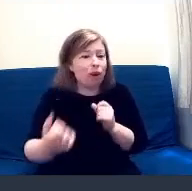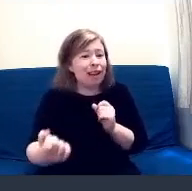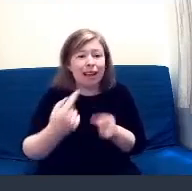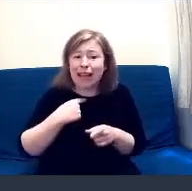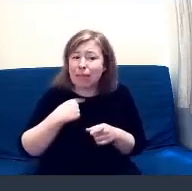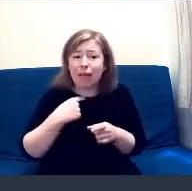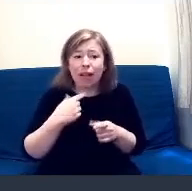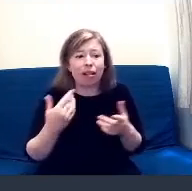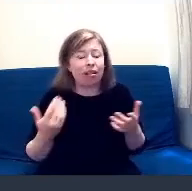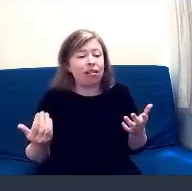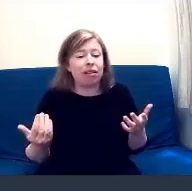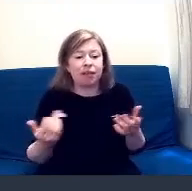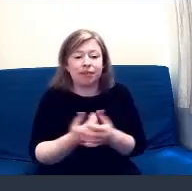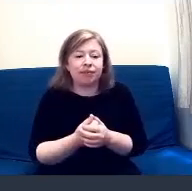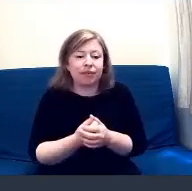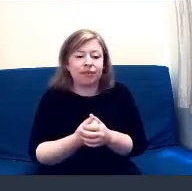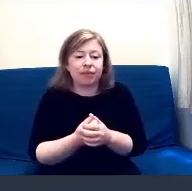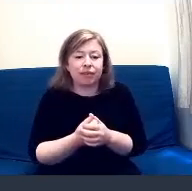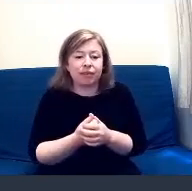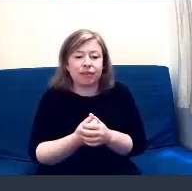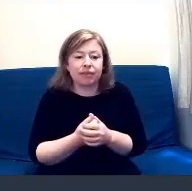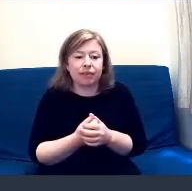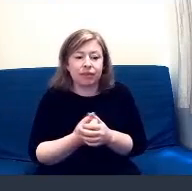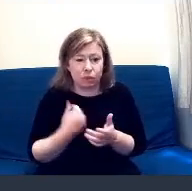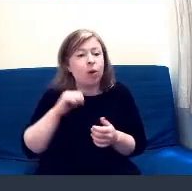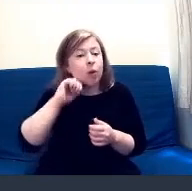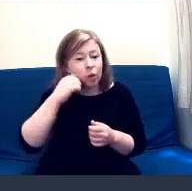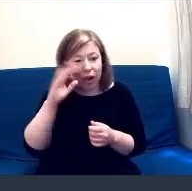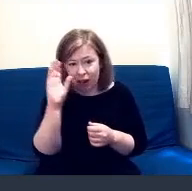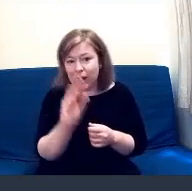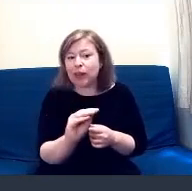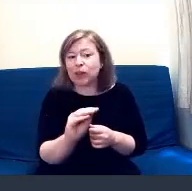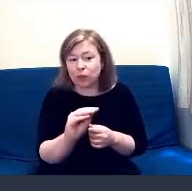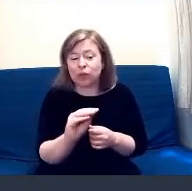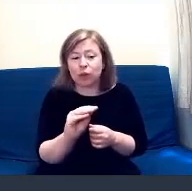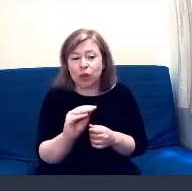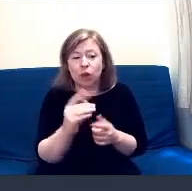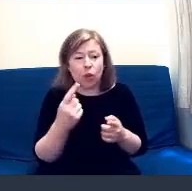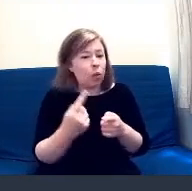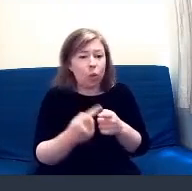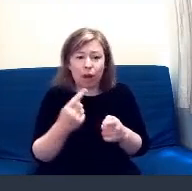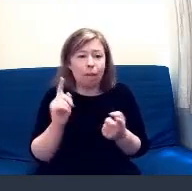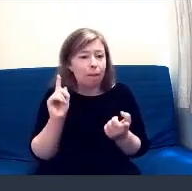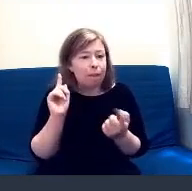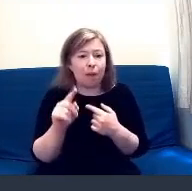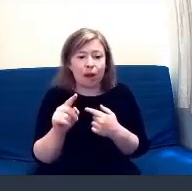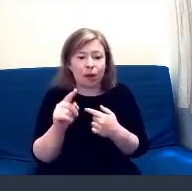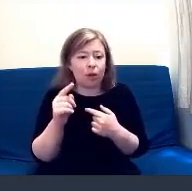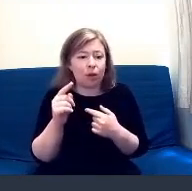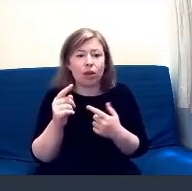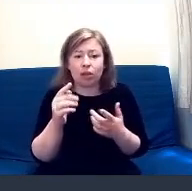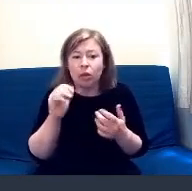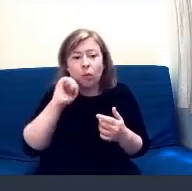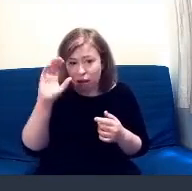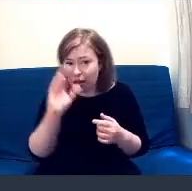and we will let you know. We will definitely let you know as soon as, as soon as our office is open